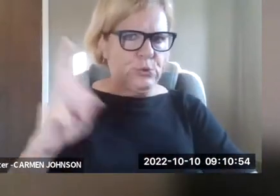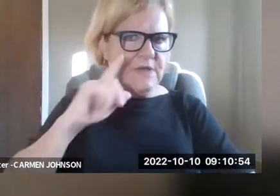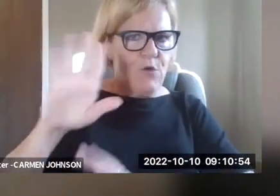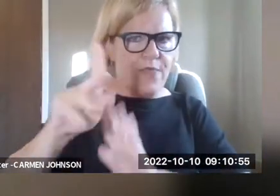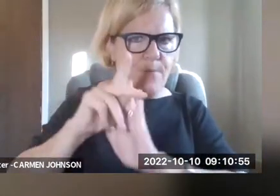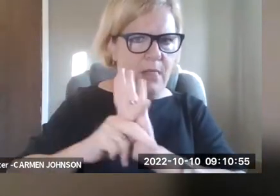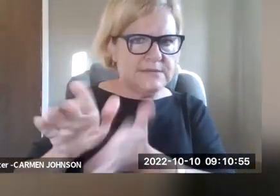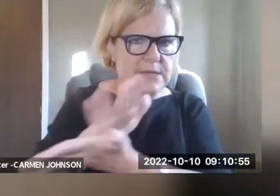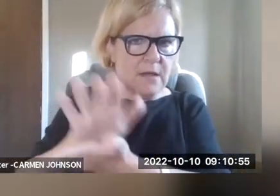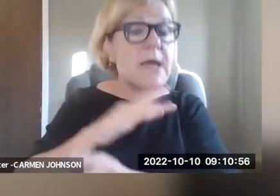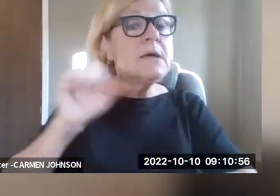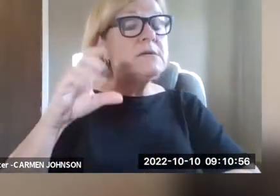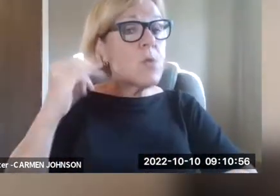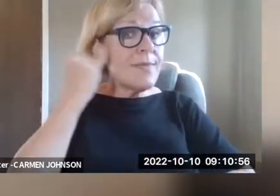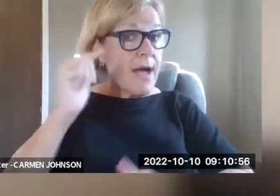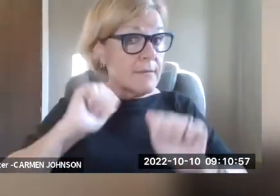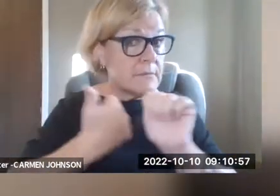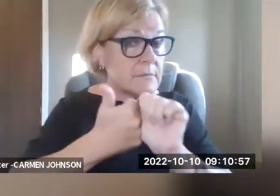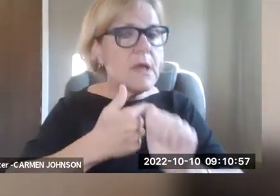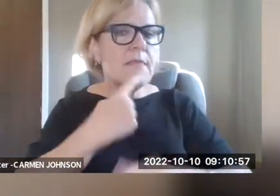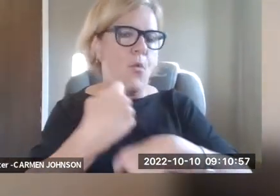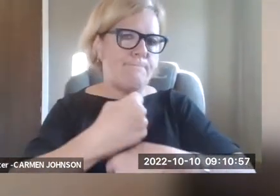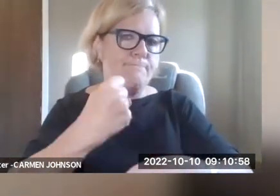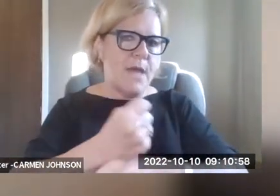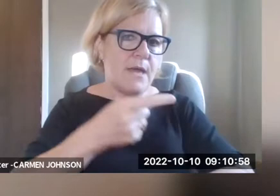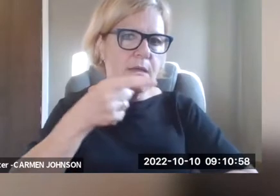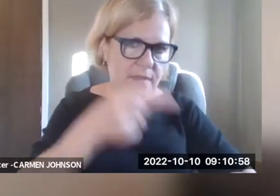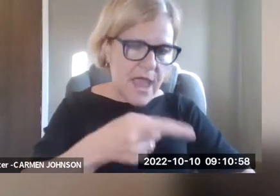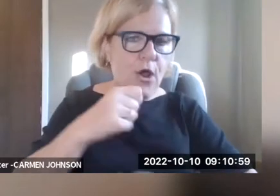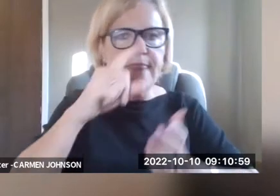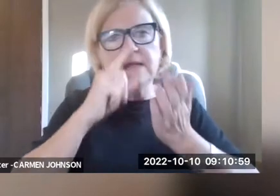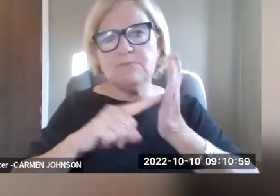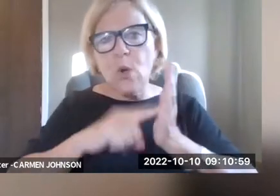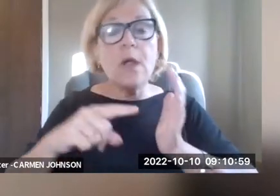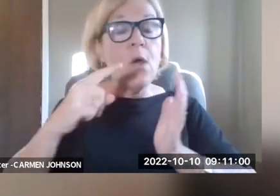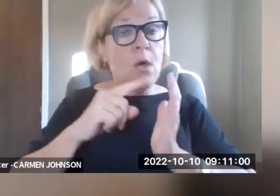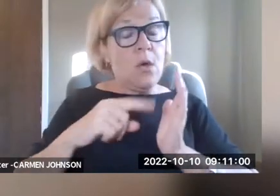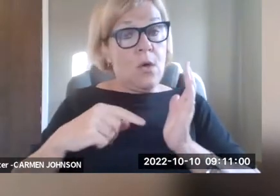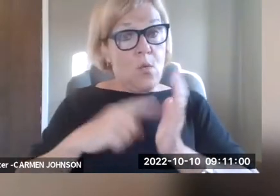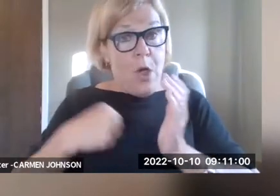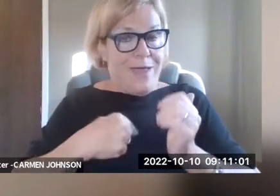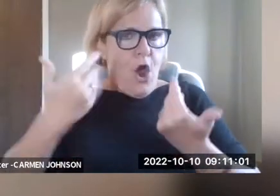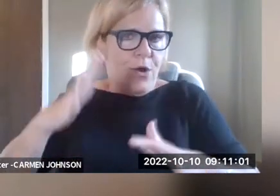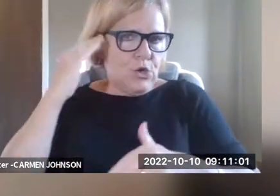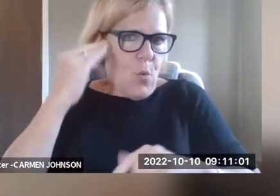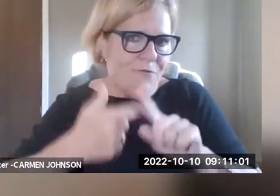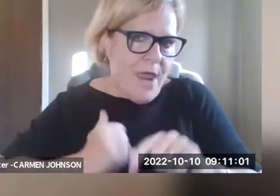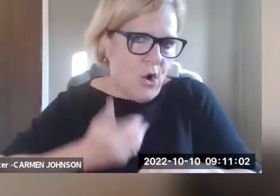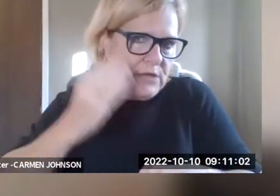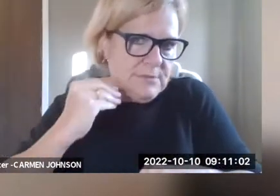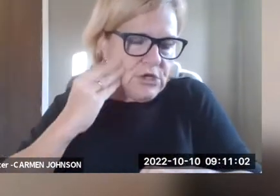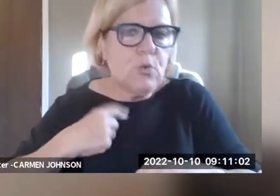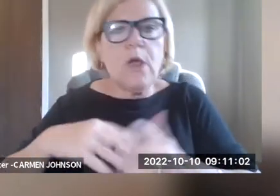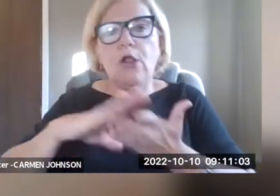set out in the format that jails and prisons tend to use for their policy documents. So the idea is that they're